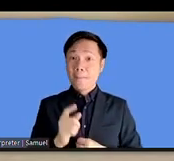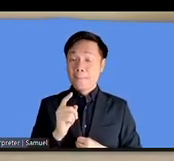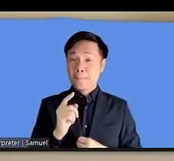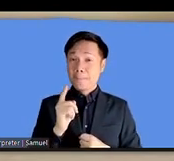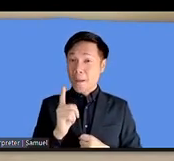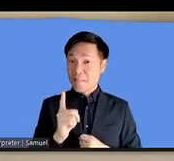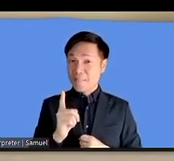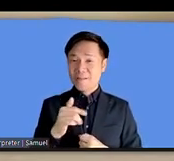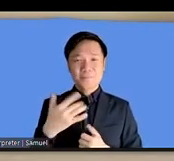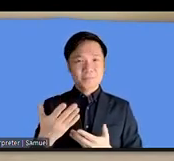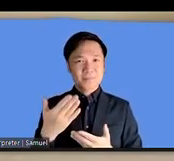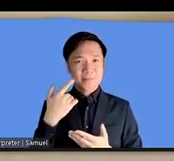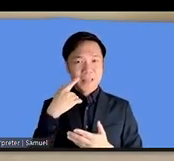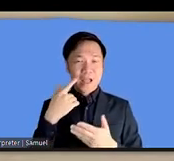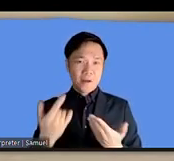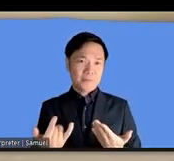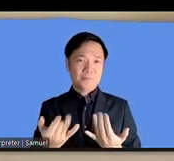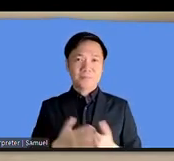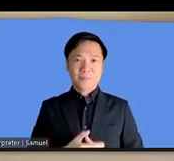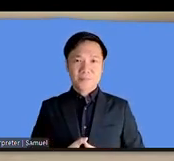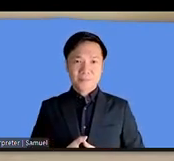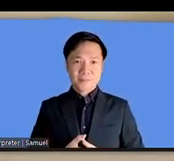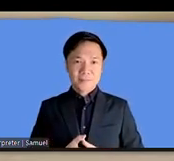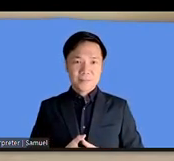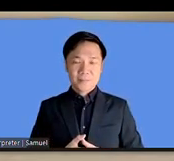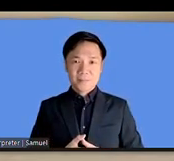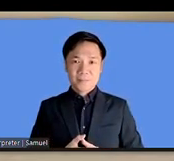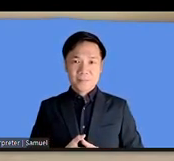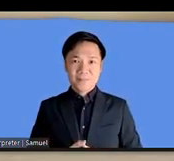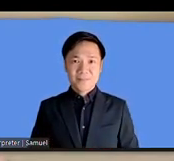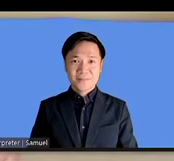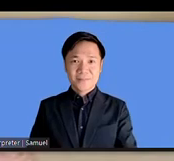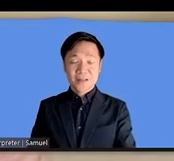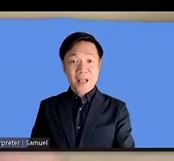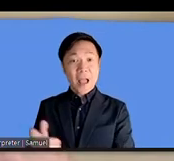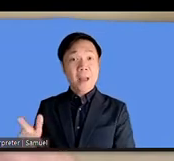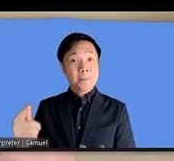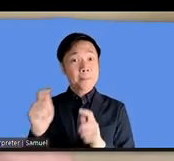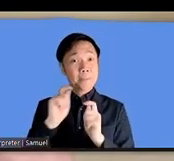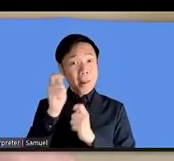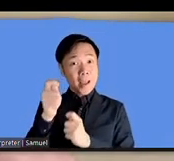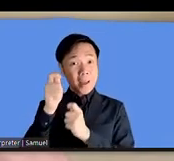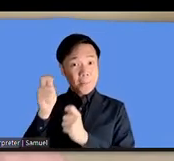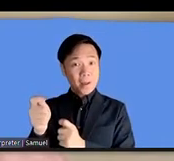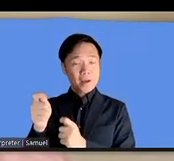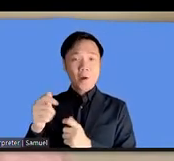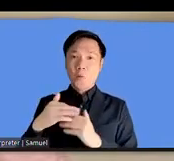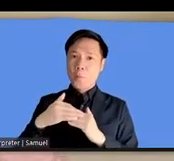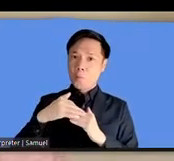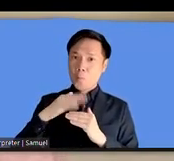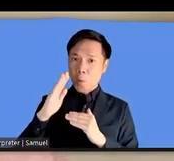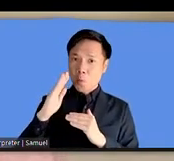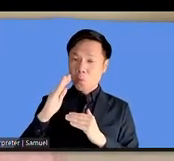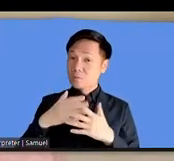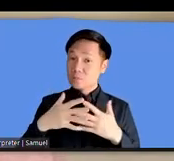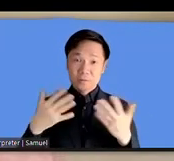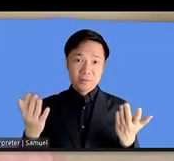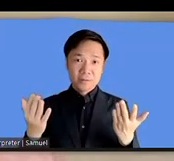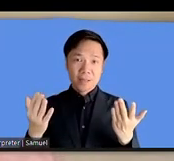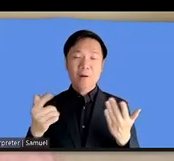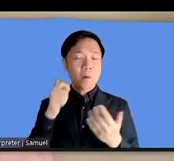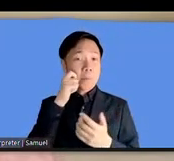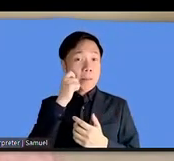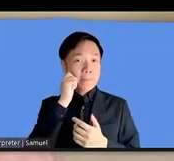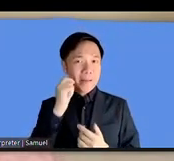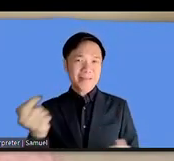fate happened that the sport applications that we received were mostly related to in-person participation